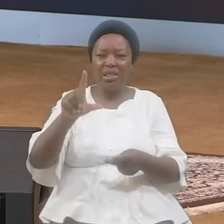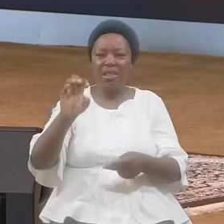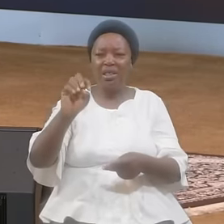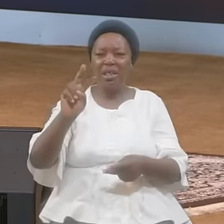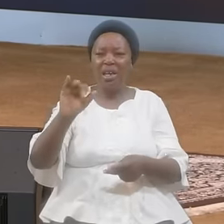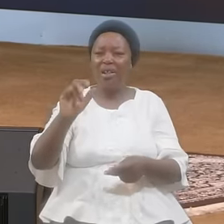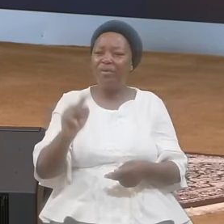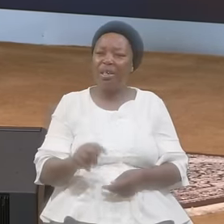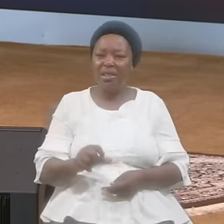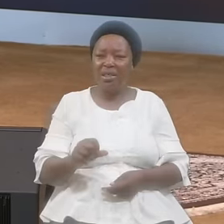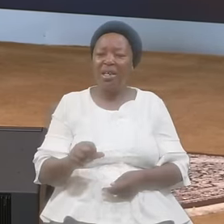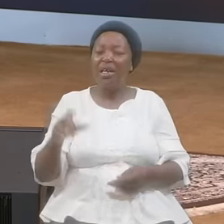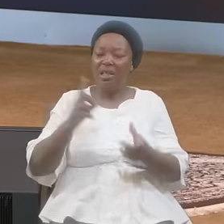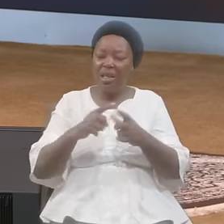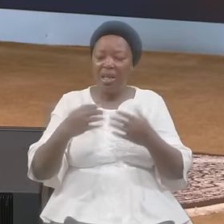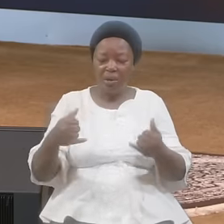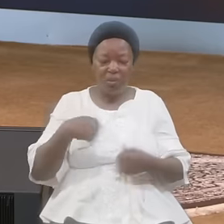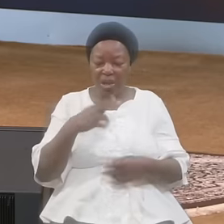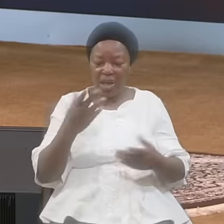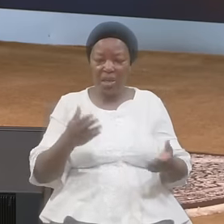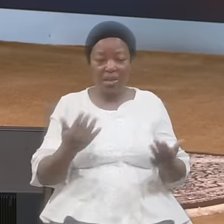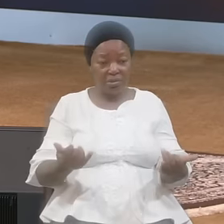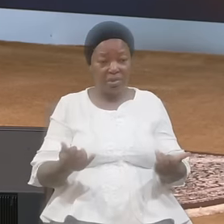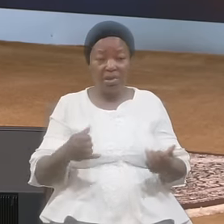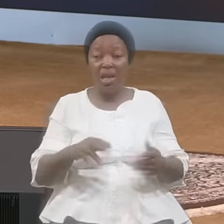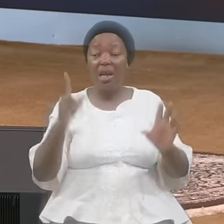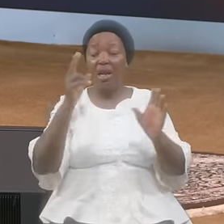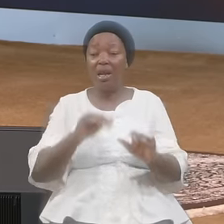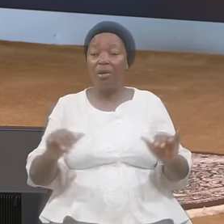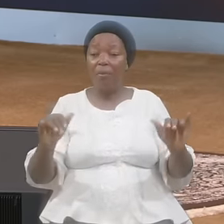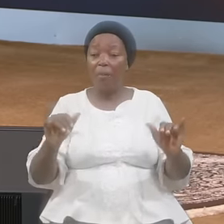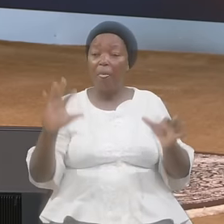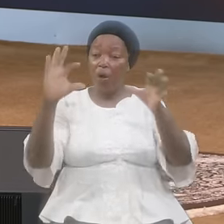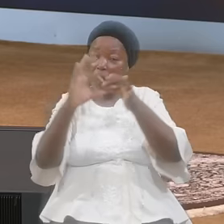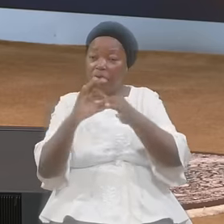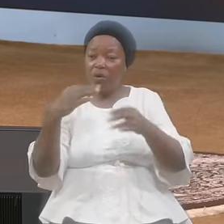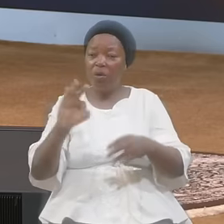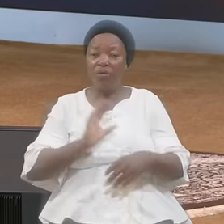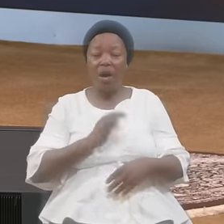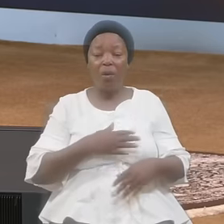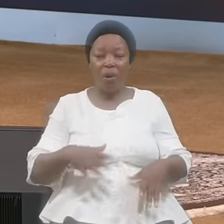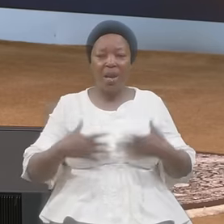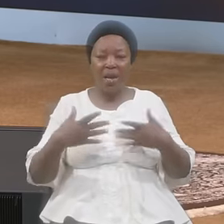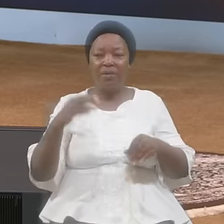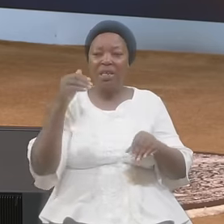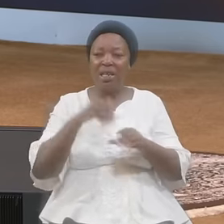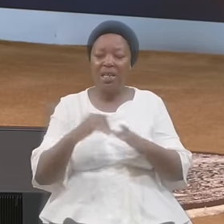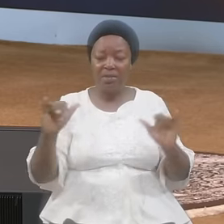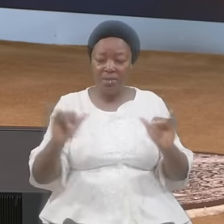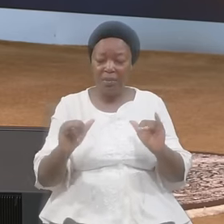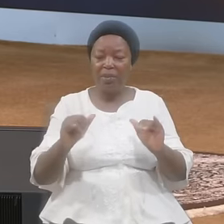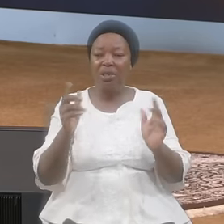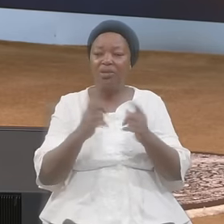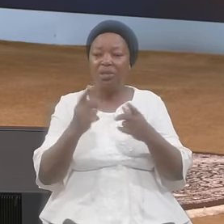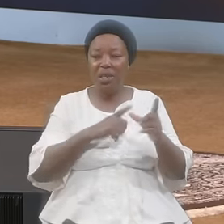And Here We're Looking At Conformity Of Our Lives In Abiding Semblance To The